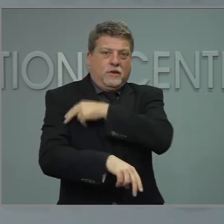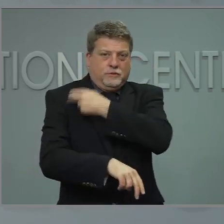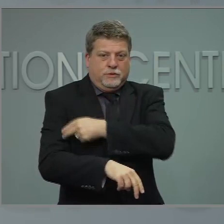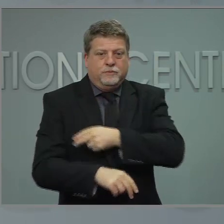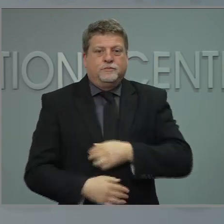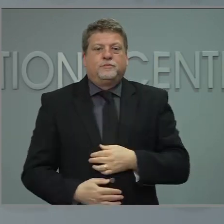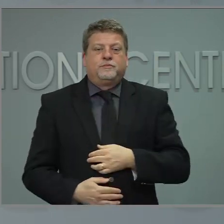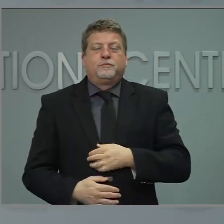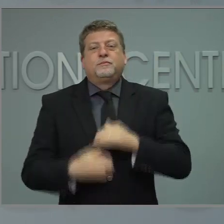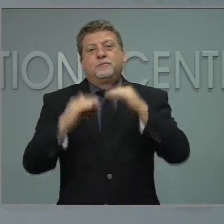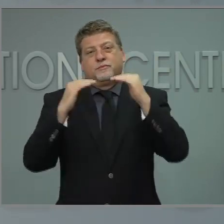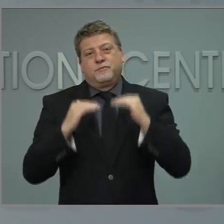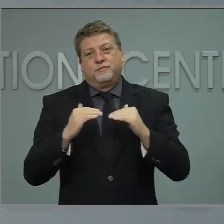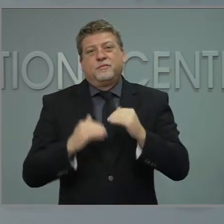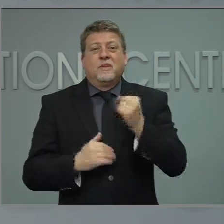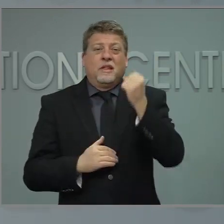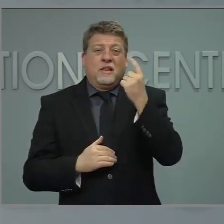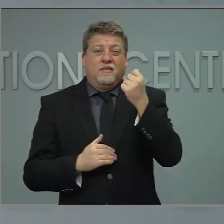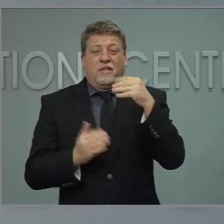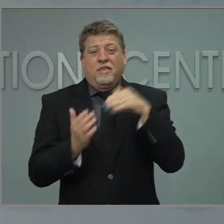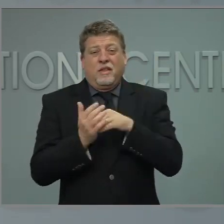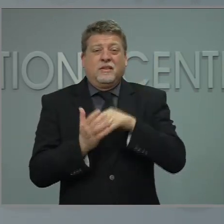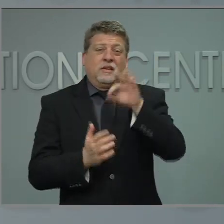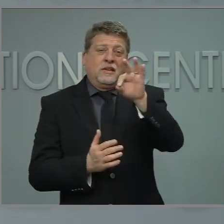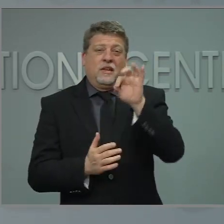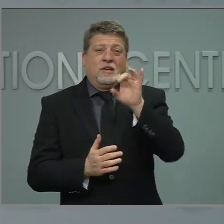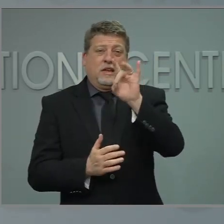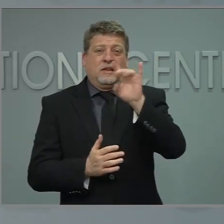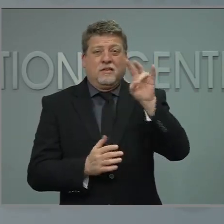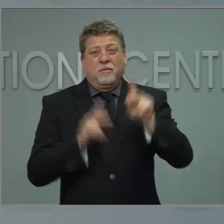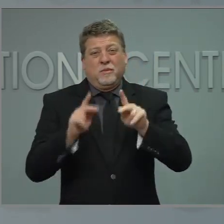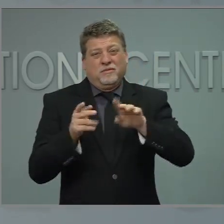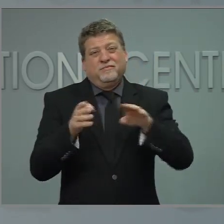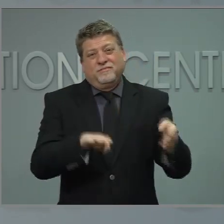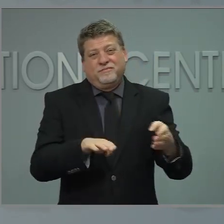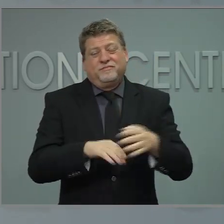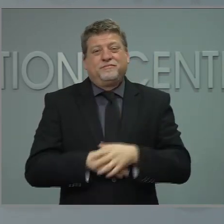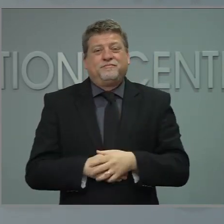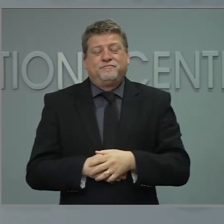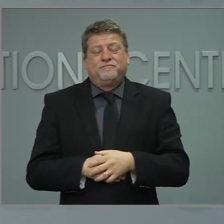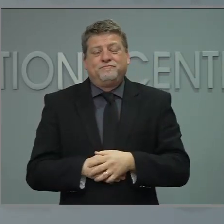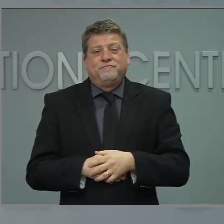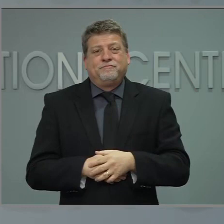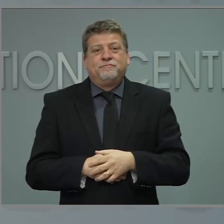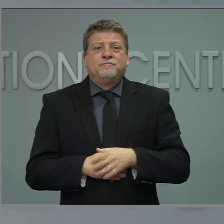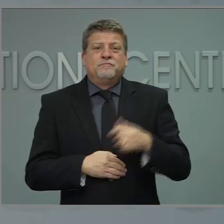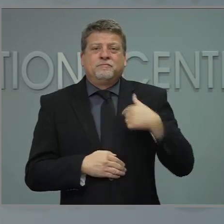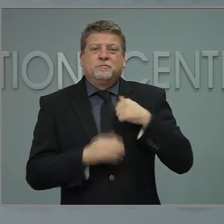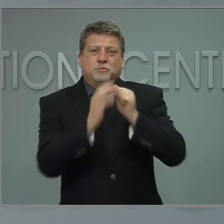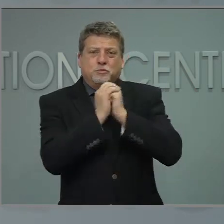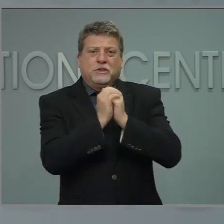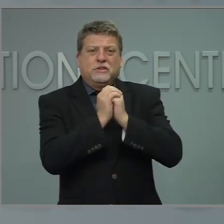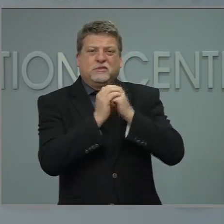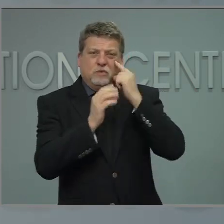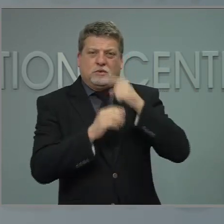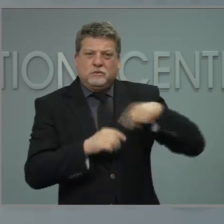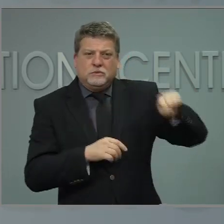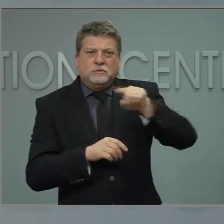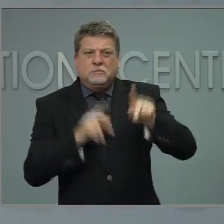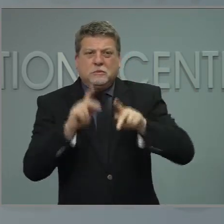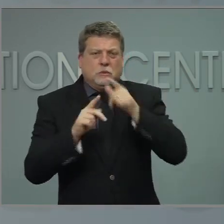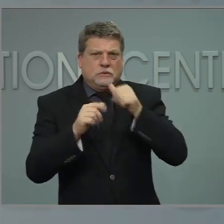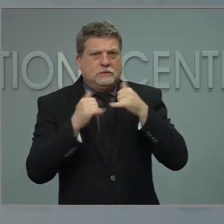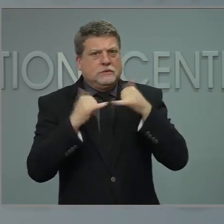prayers continually are with those who've lost loved ones or who are fighting this virus. Our sustained